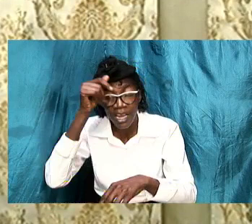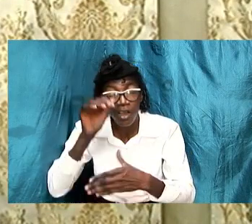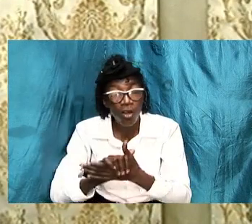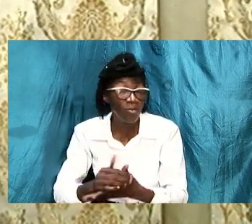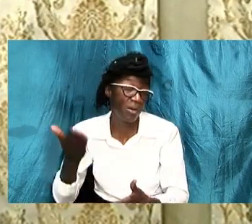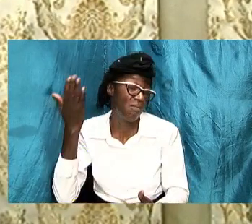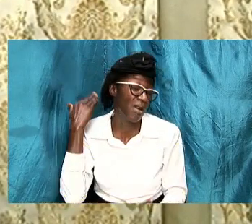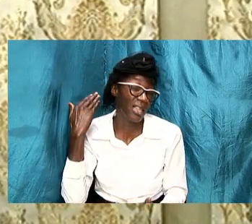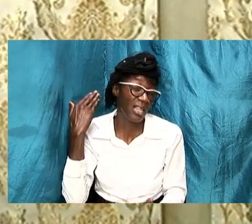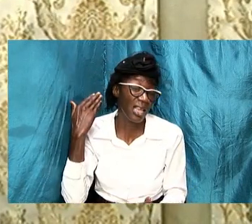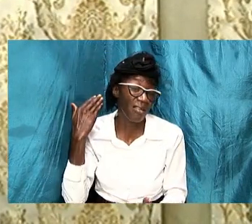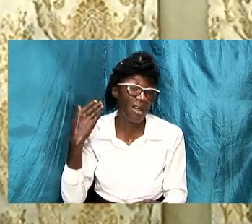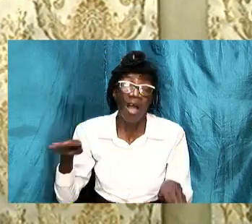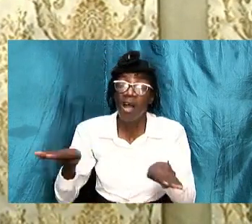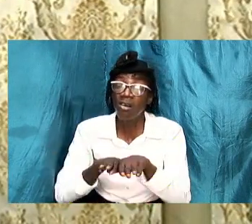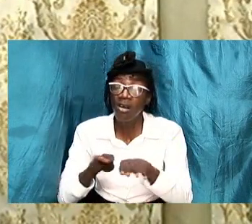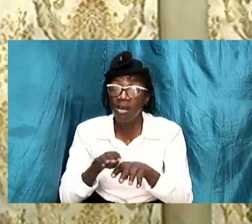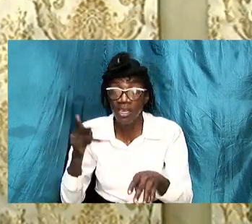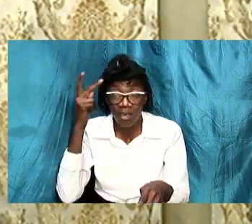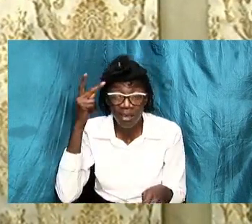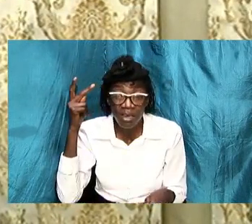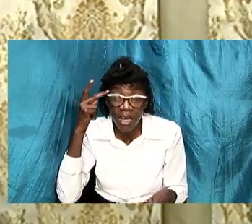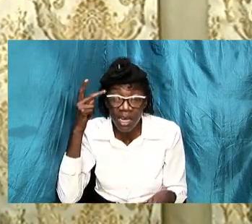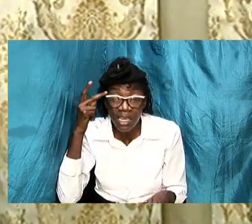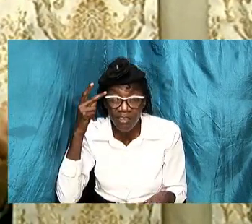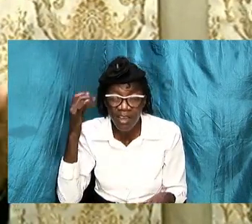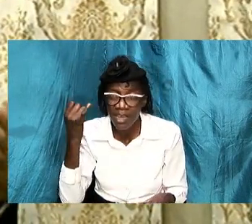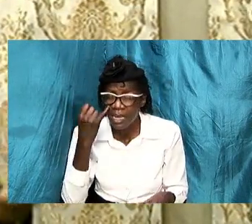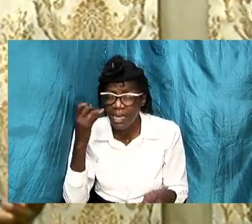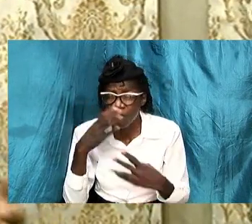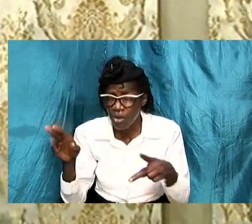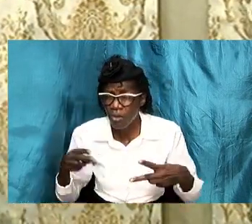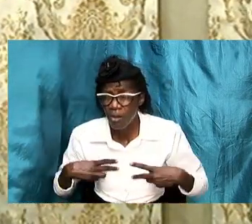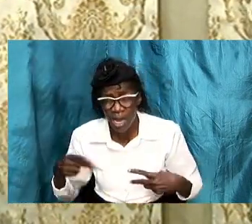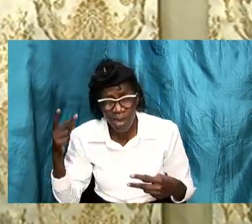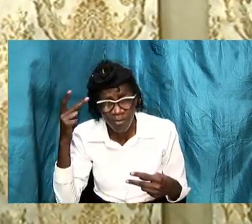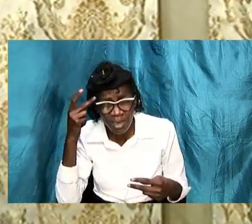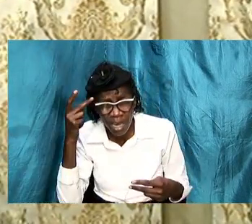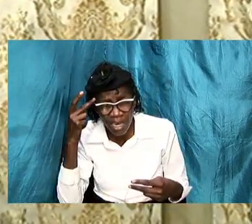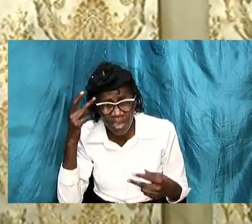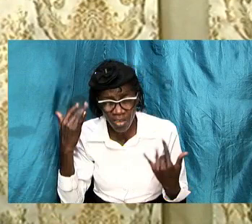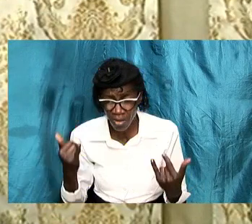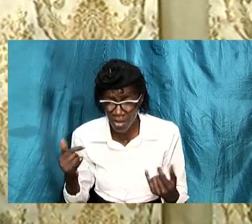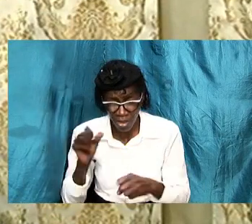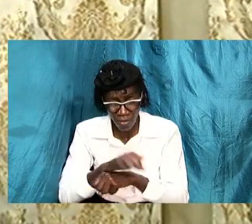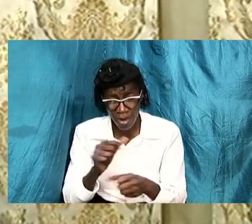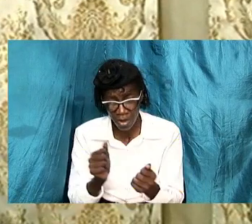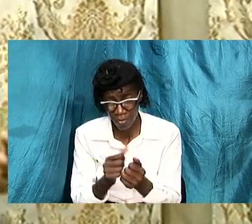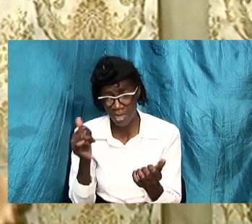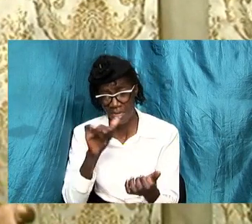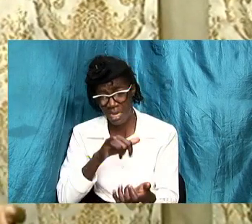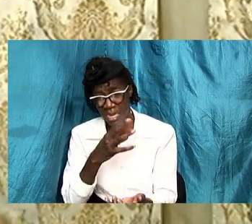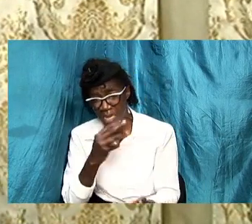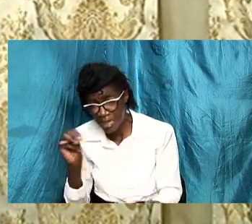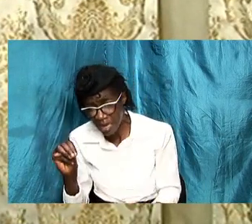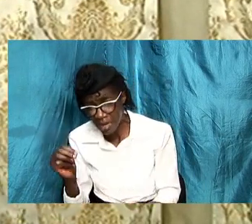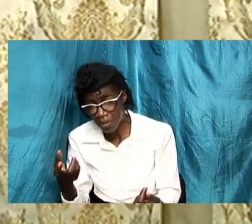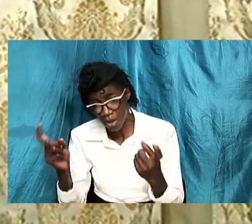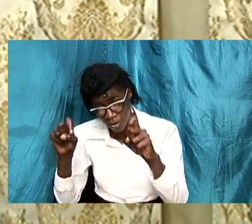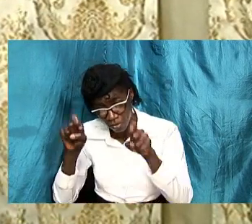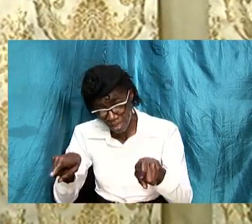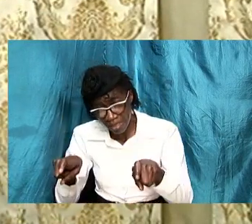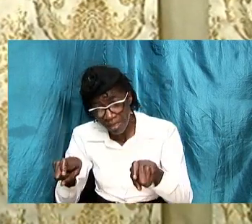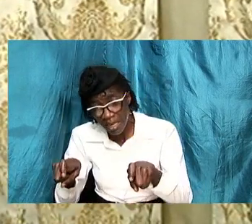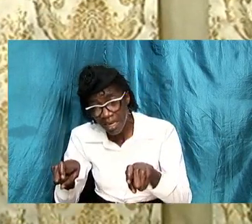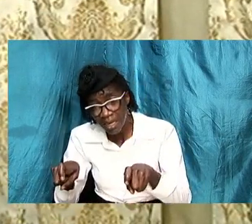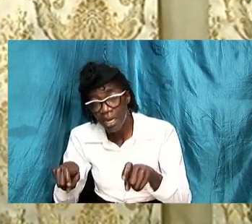according to knowledge if we don't have the knowledge how are we going to work with them if we don't have the knowledge how is it going to happen we